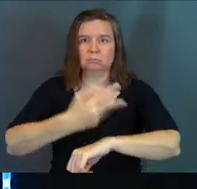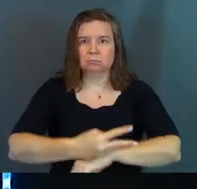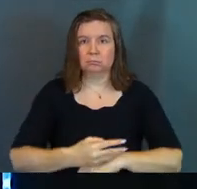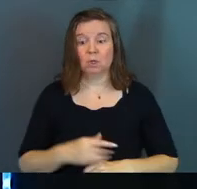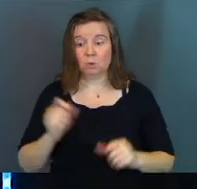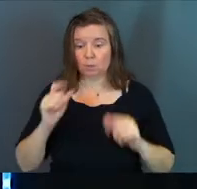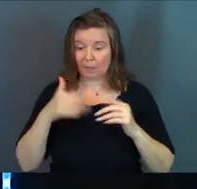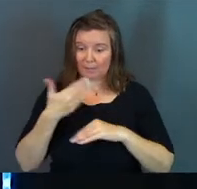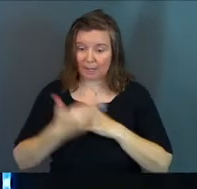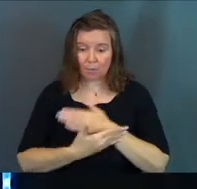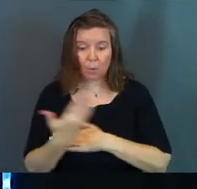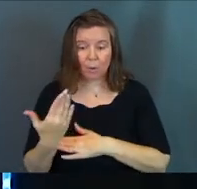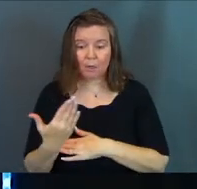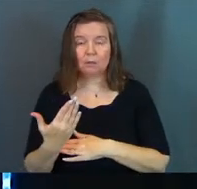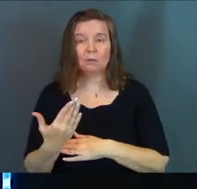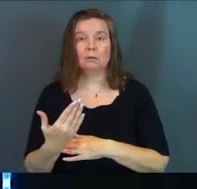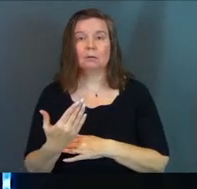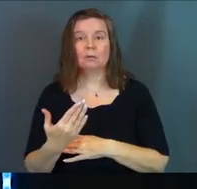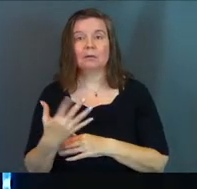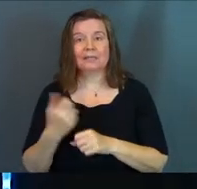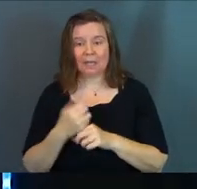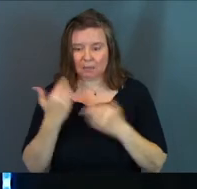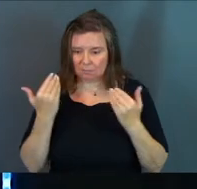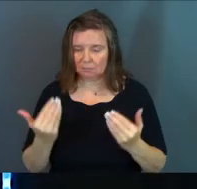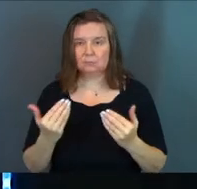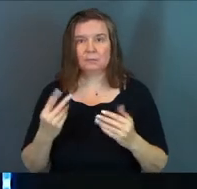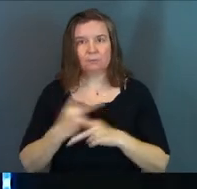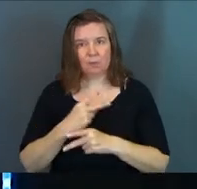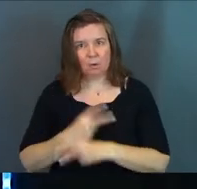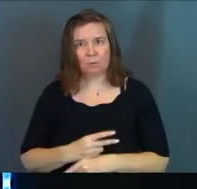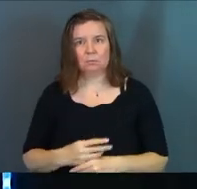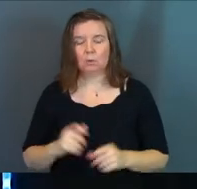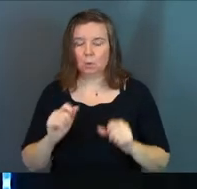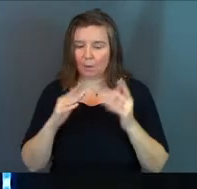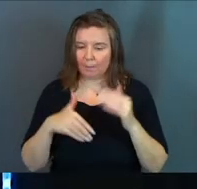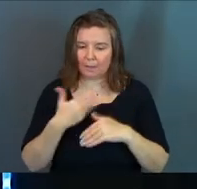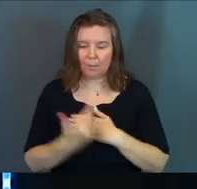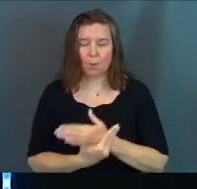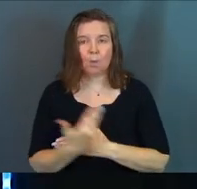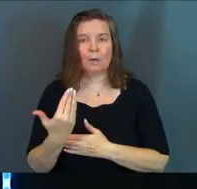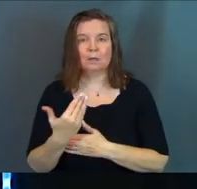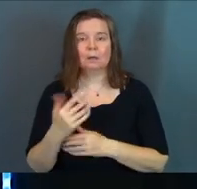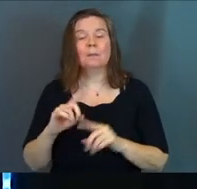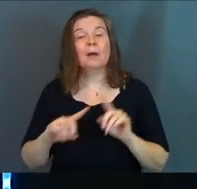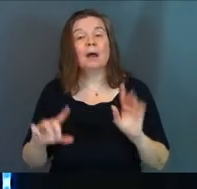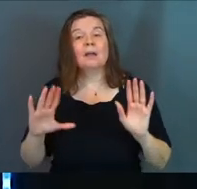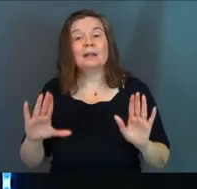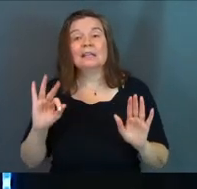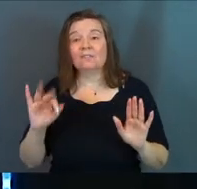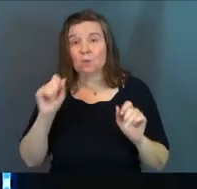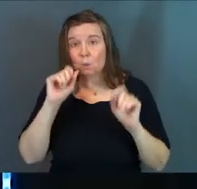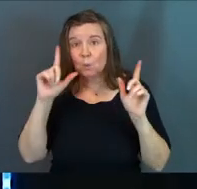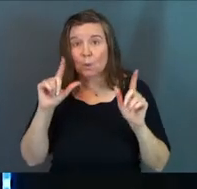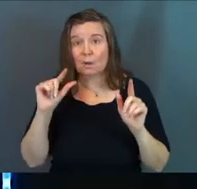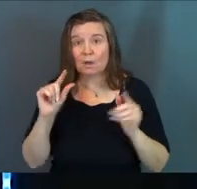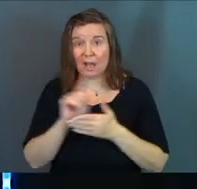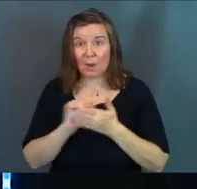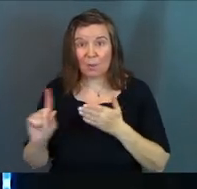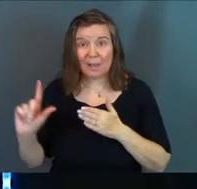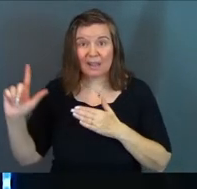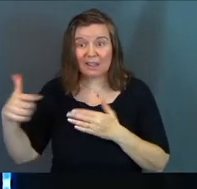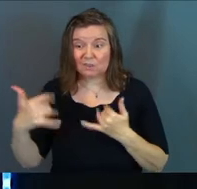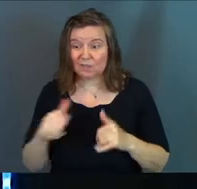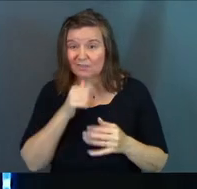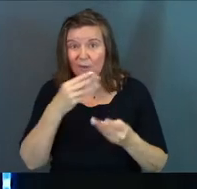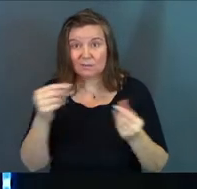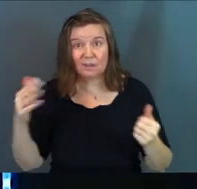You wake up the next morning, get right to it. Wake up the next morning. But if you woke up a week later and we